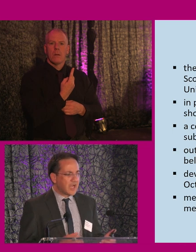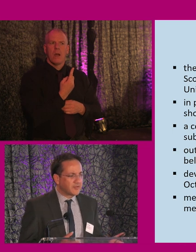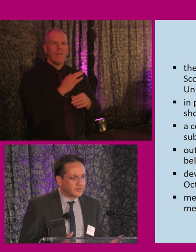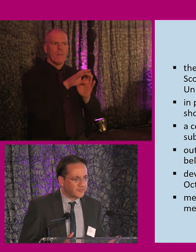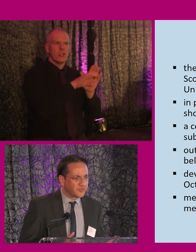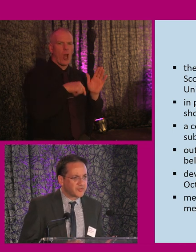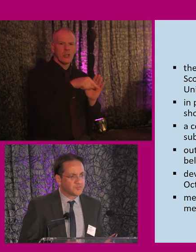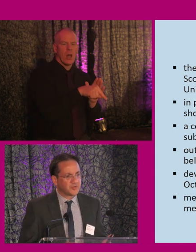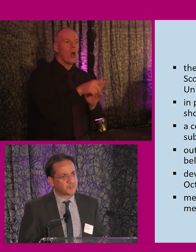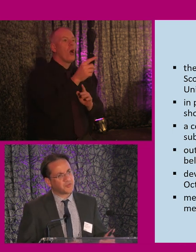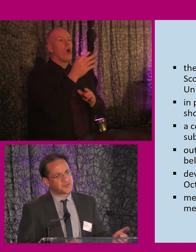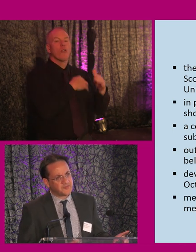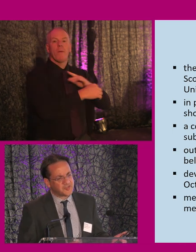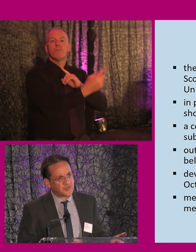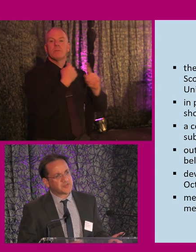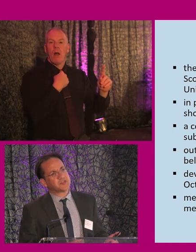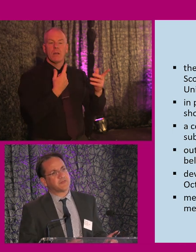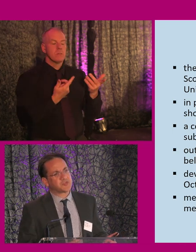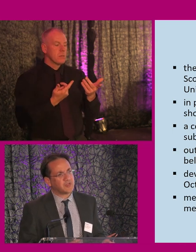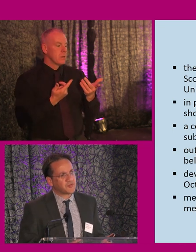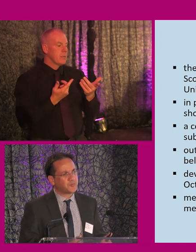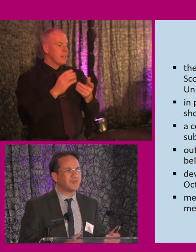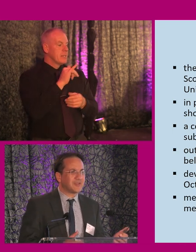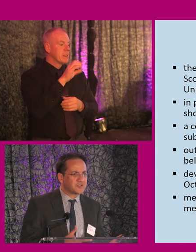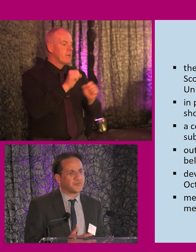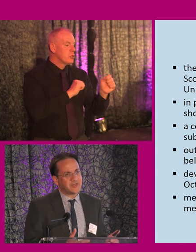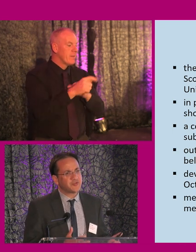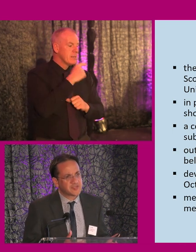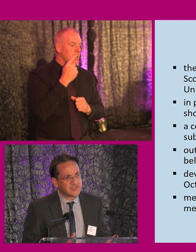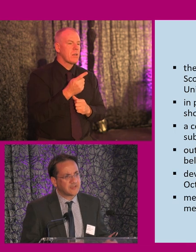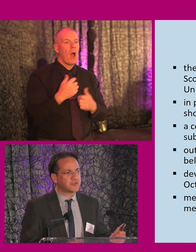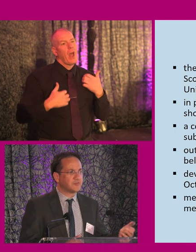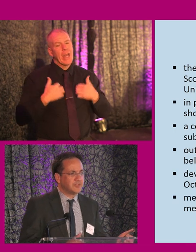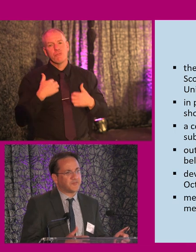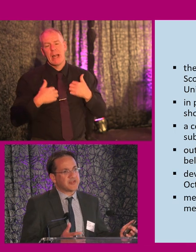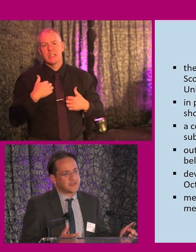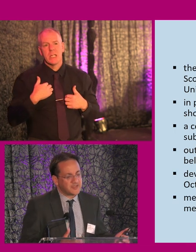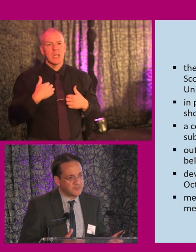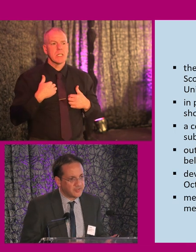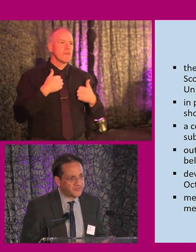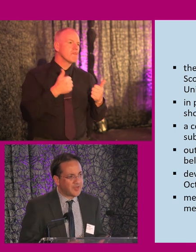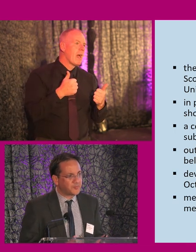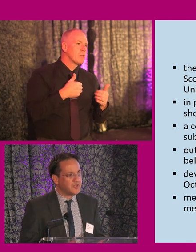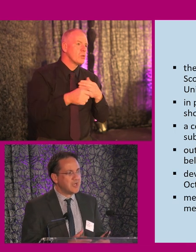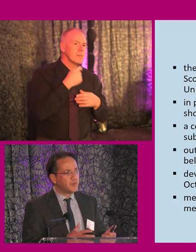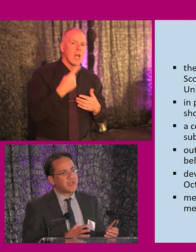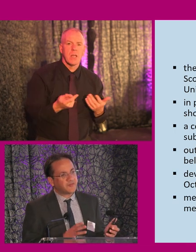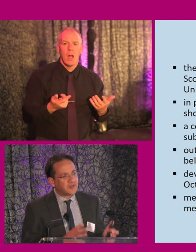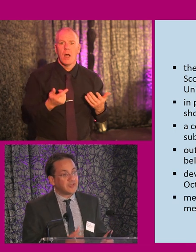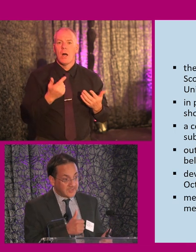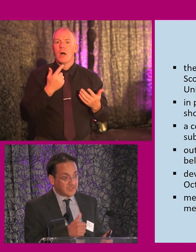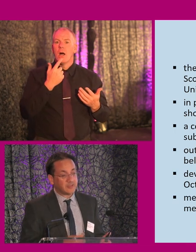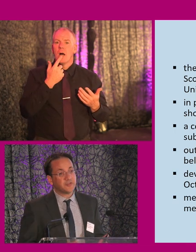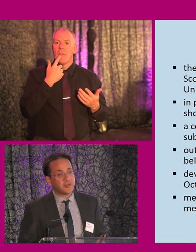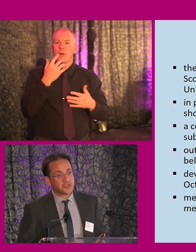and government's response in the civil service would be, well, that's all very interesting. That's all fascinating what you said. But we have